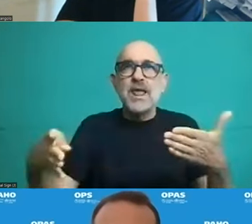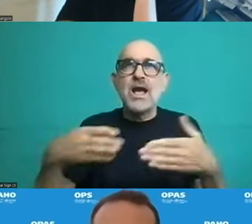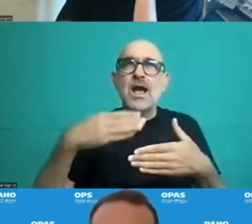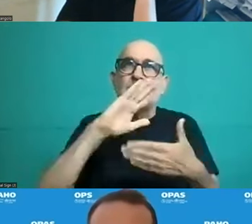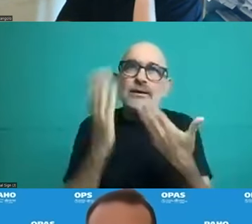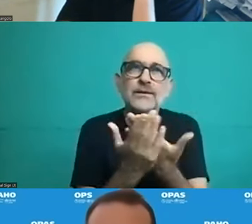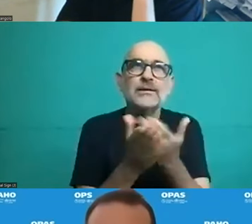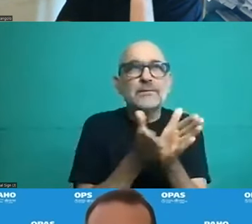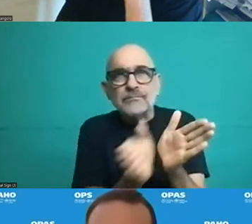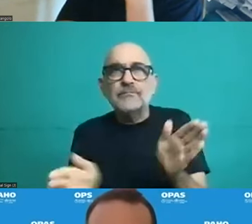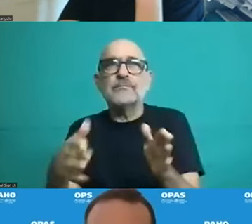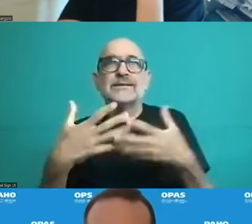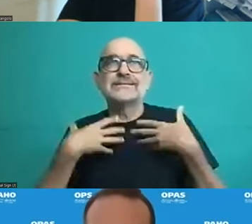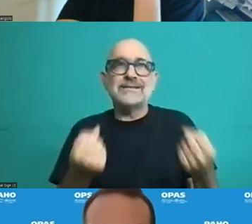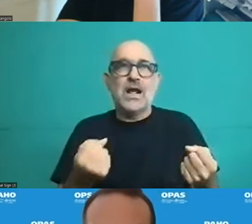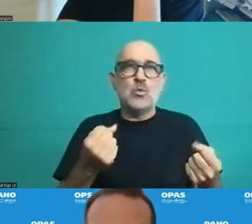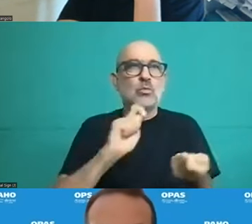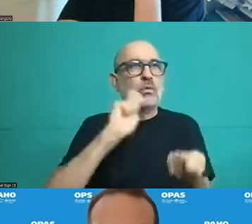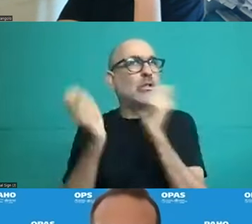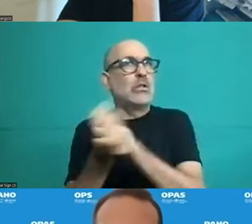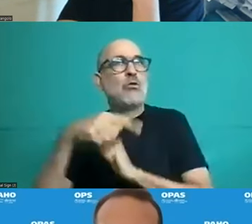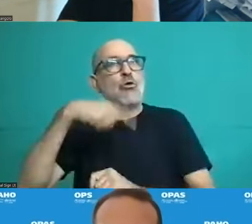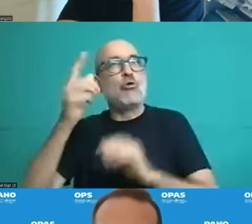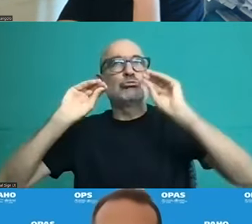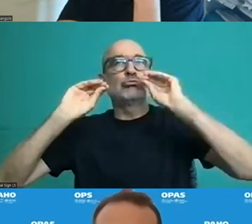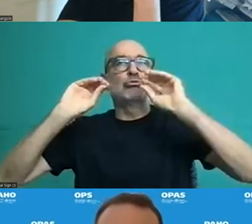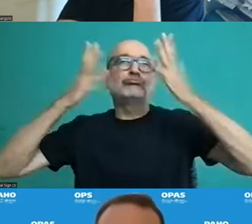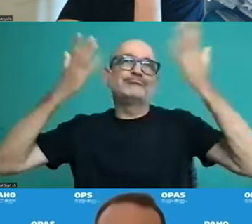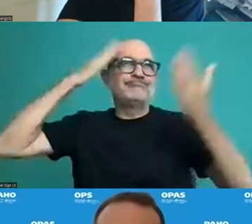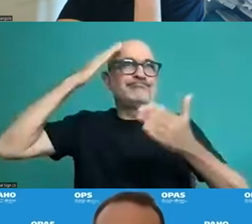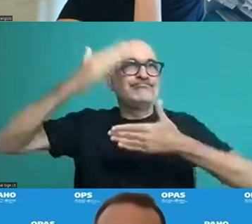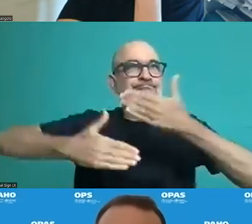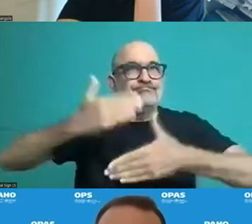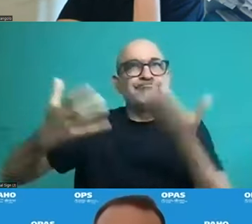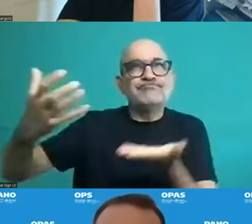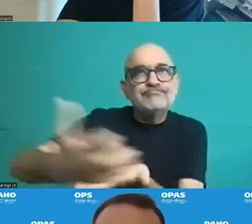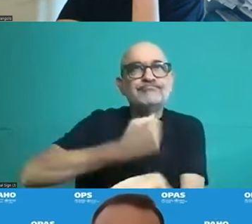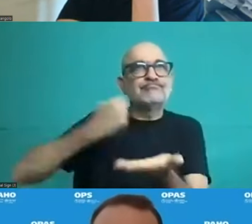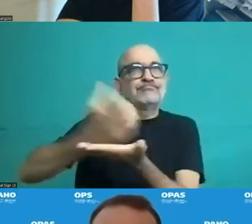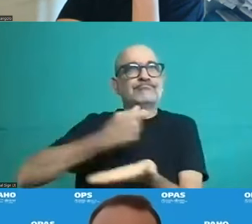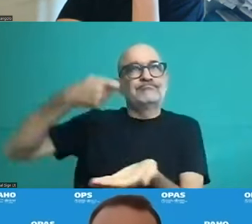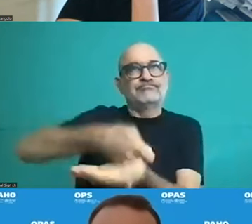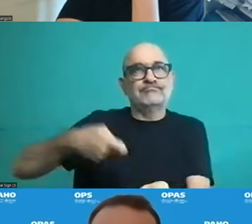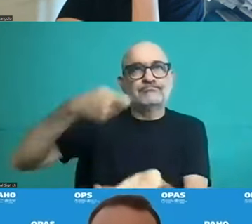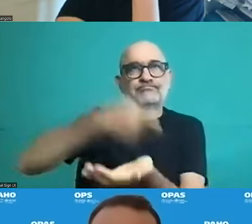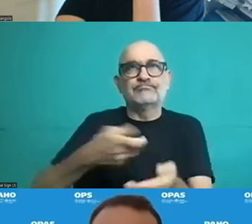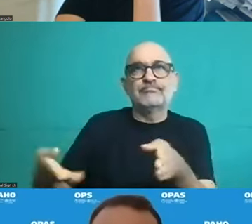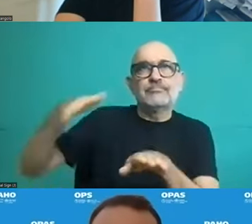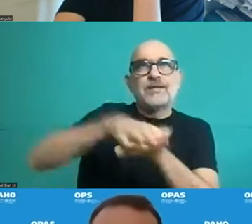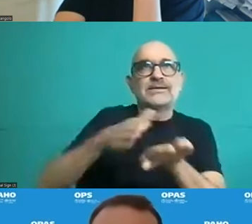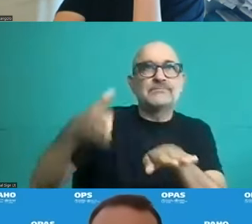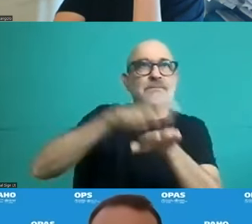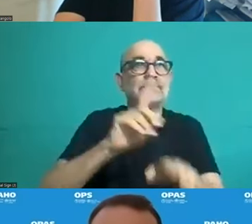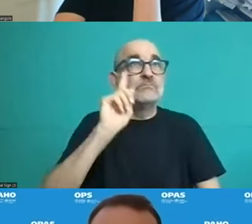the question is whether the services that are included in the benefits plan that is regulated by those actually provide it. But